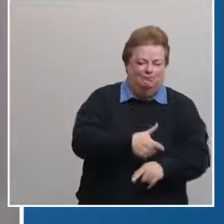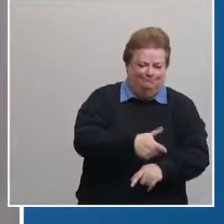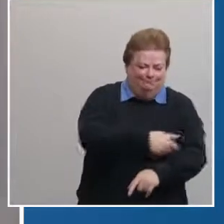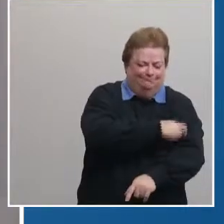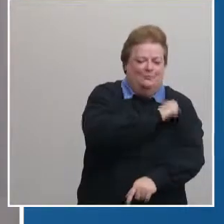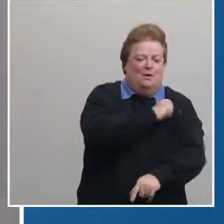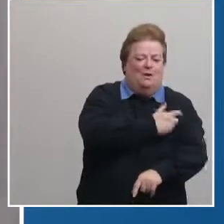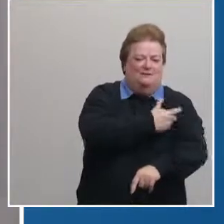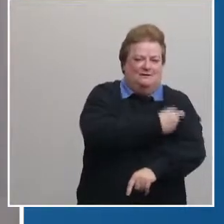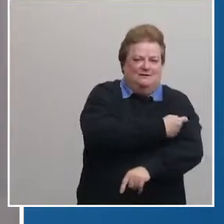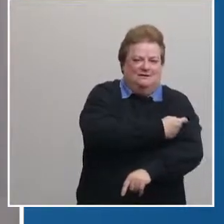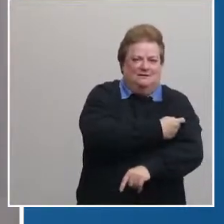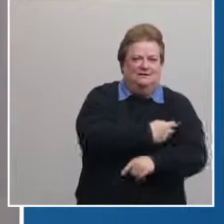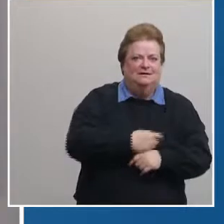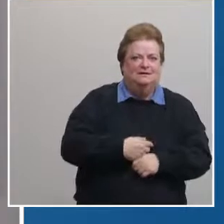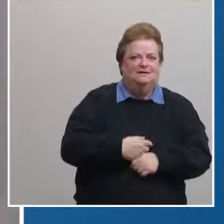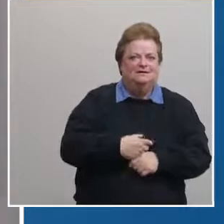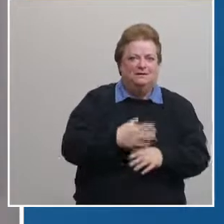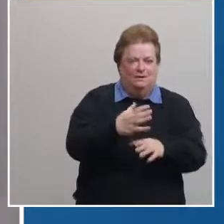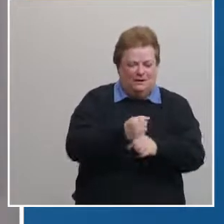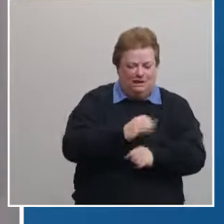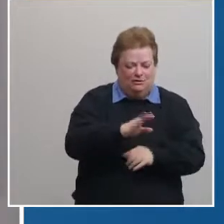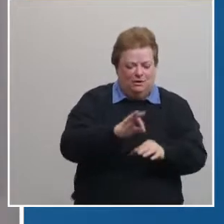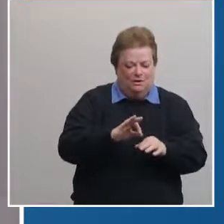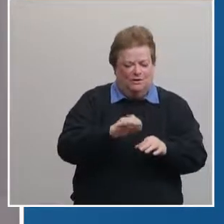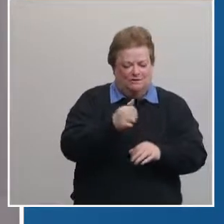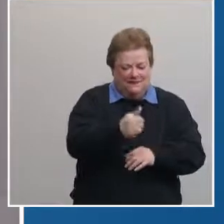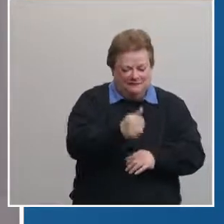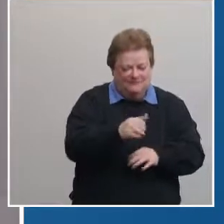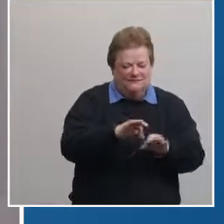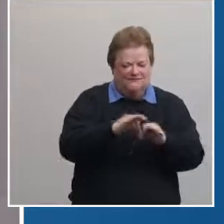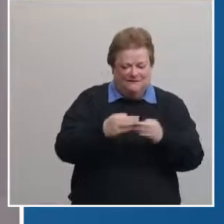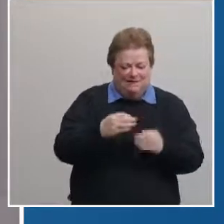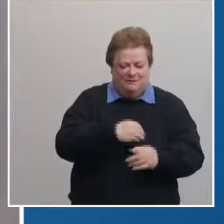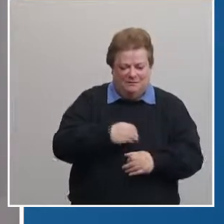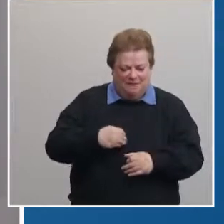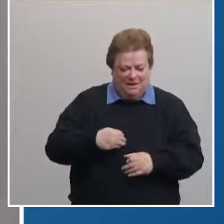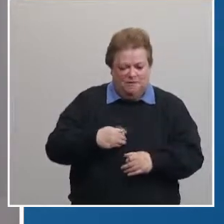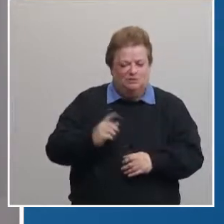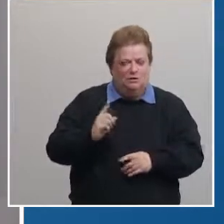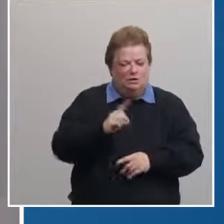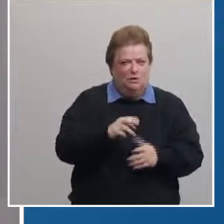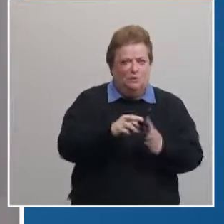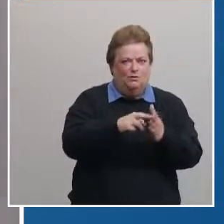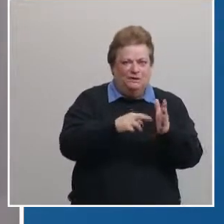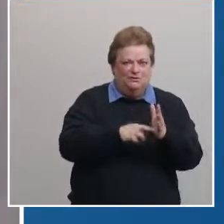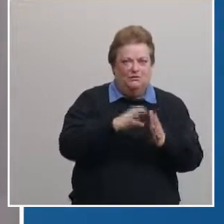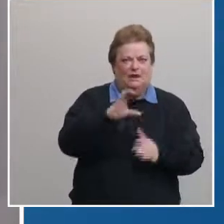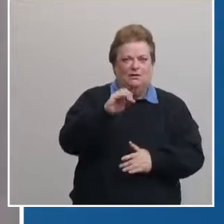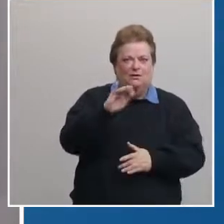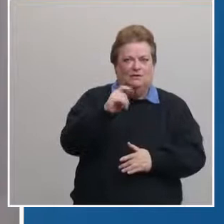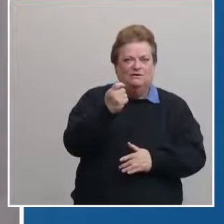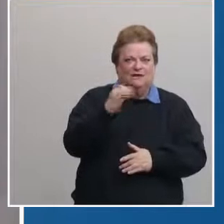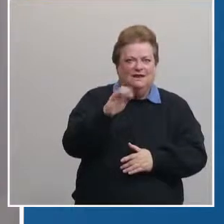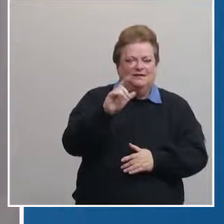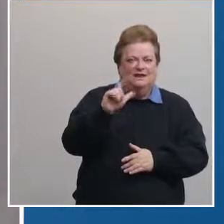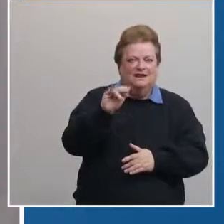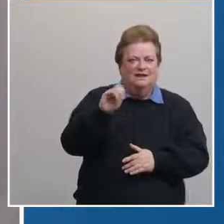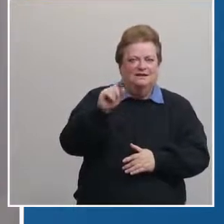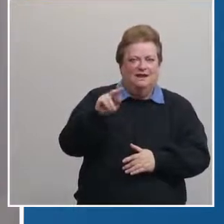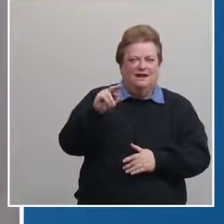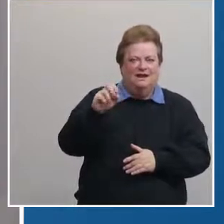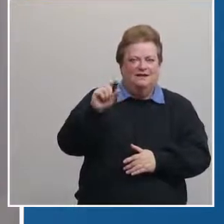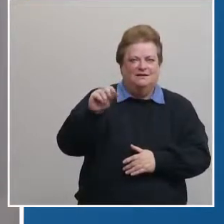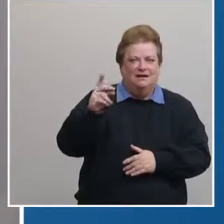please do get yourself and your family members ages 16 and up registered at covid19.lincoln.ne.gov